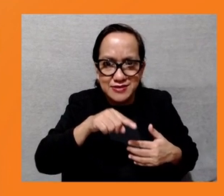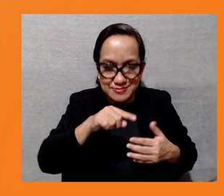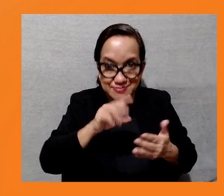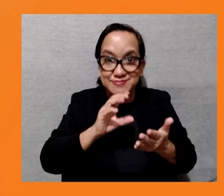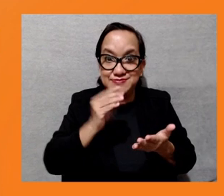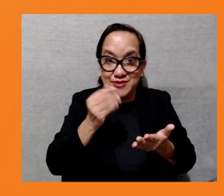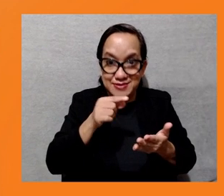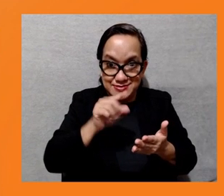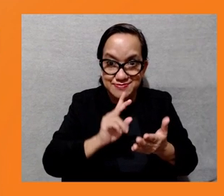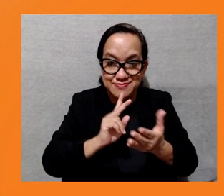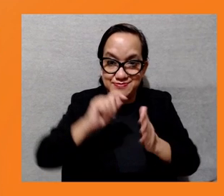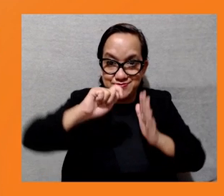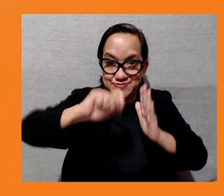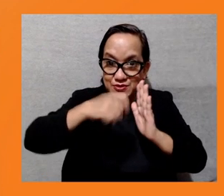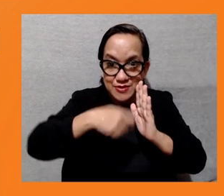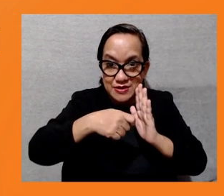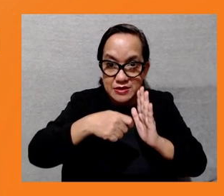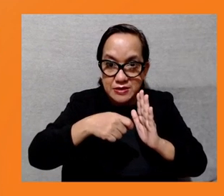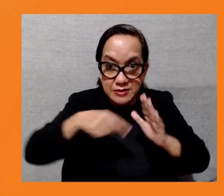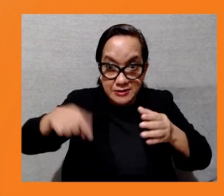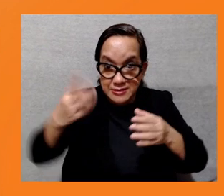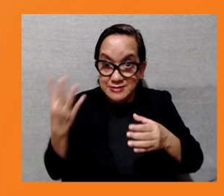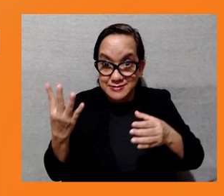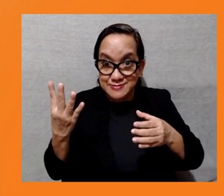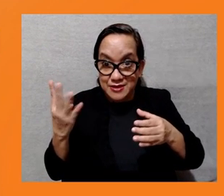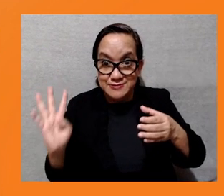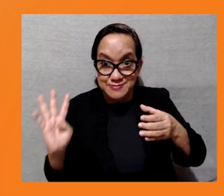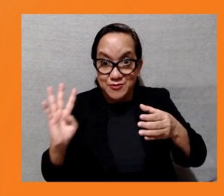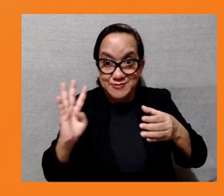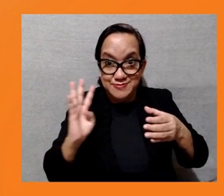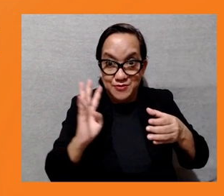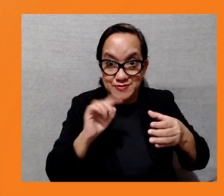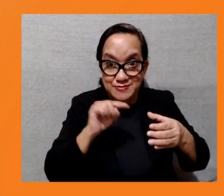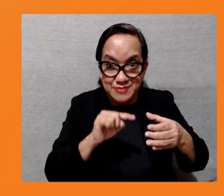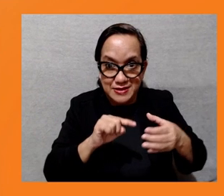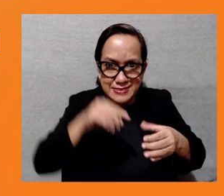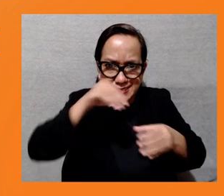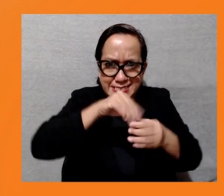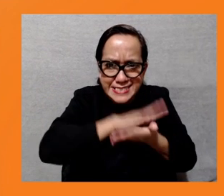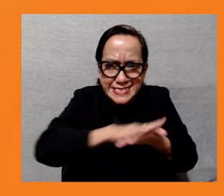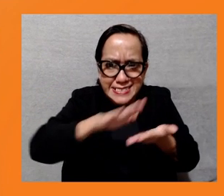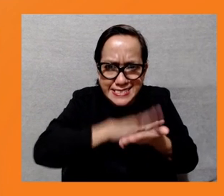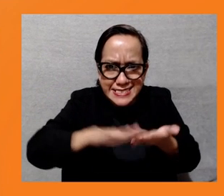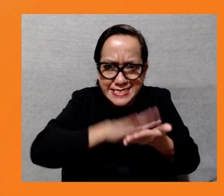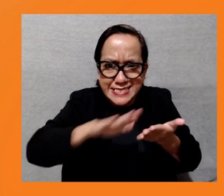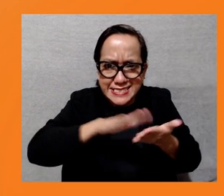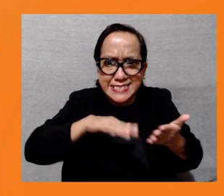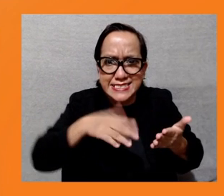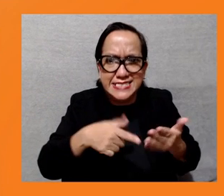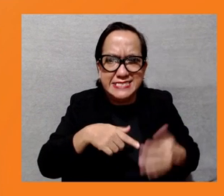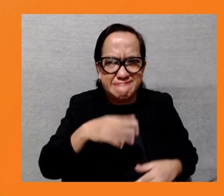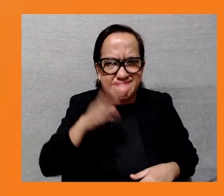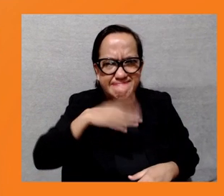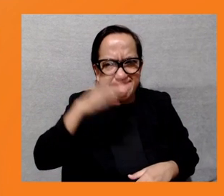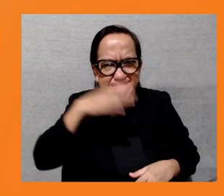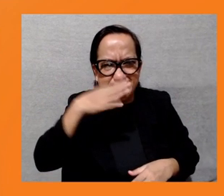aims to create a better sewerage operation and water supply in the city of Kolkata, all funded